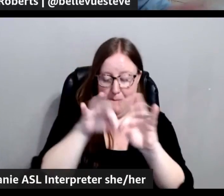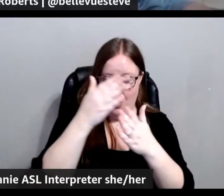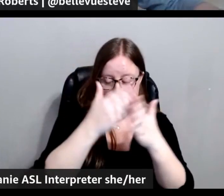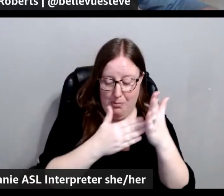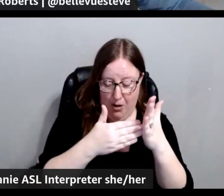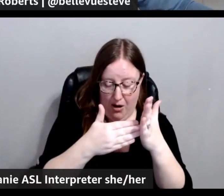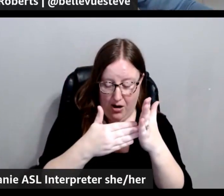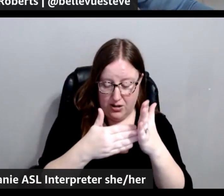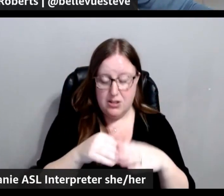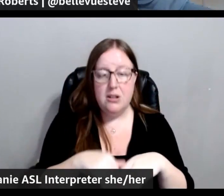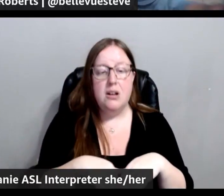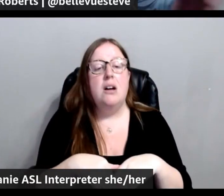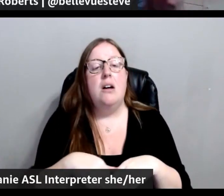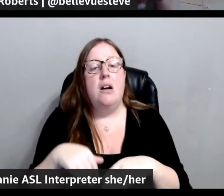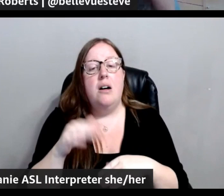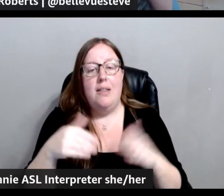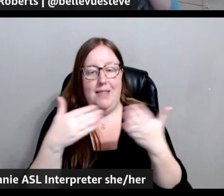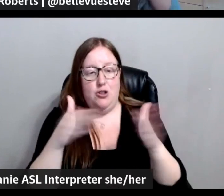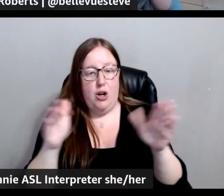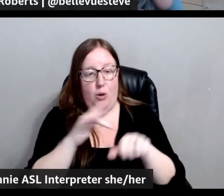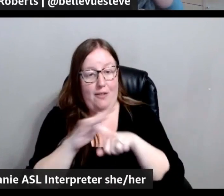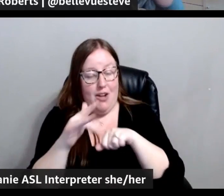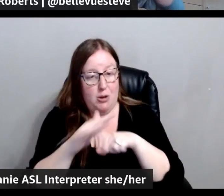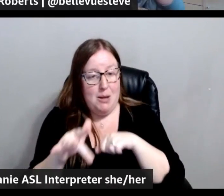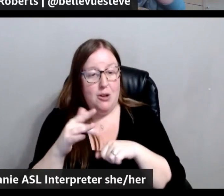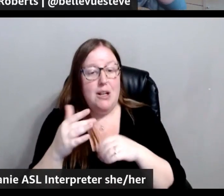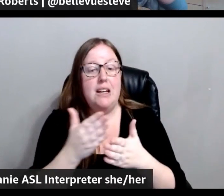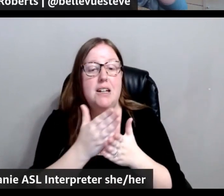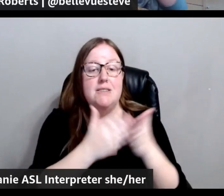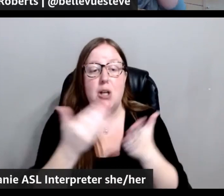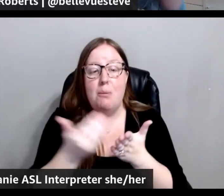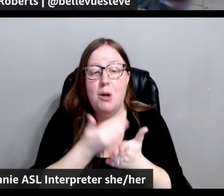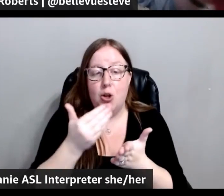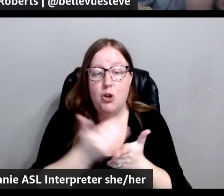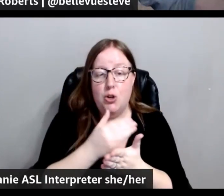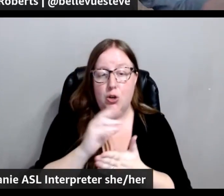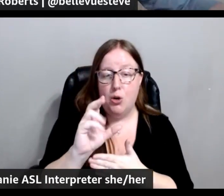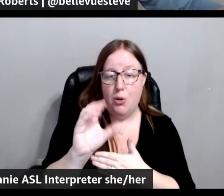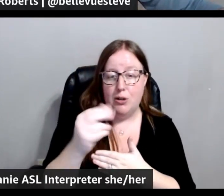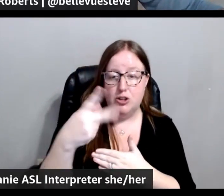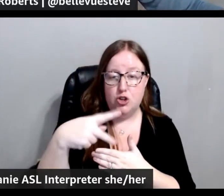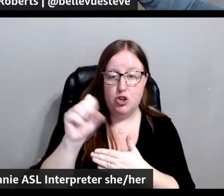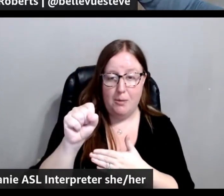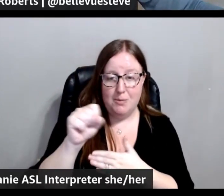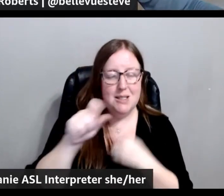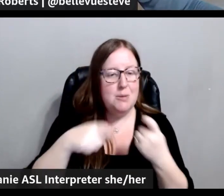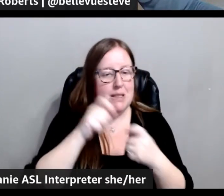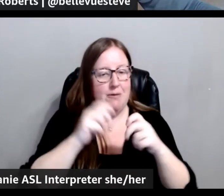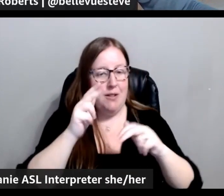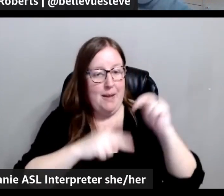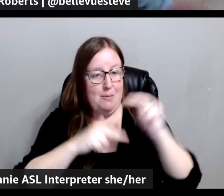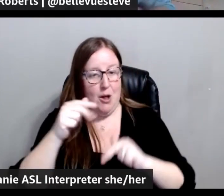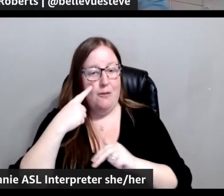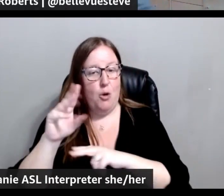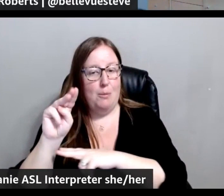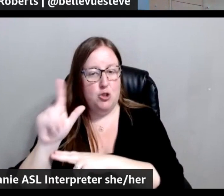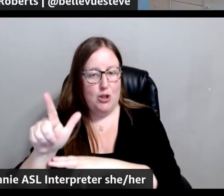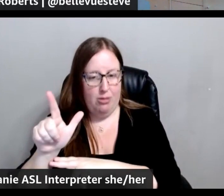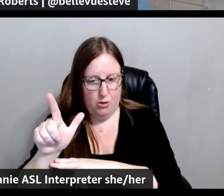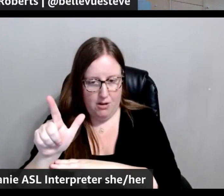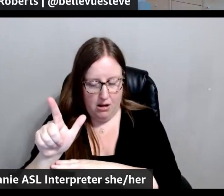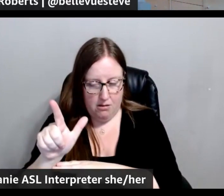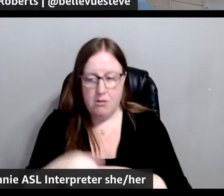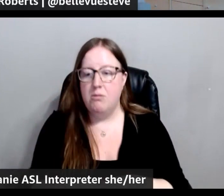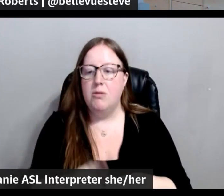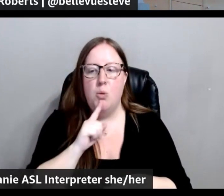yesterday we announced the general availability of some of our new chips that are specifically built for machine learning. And